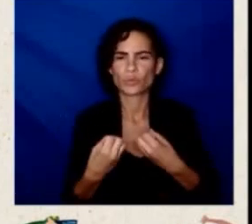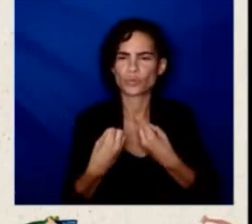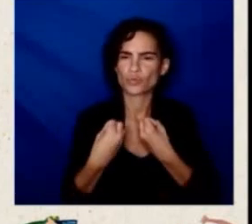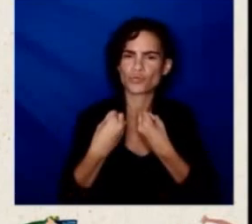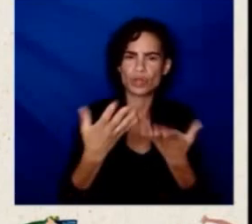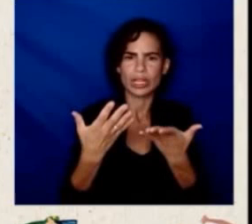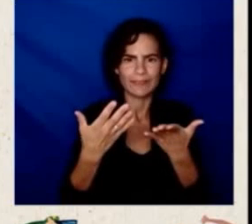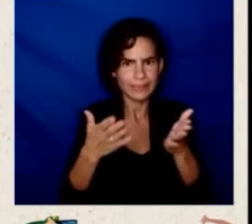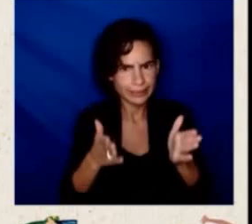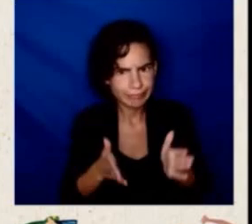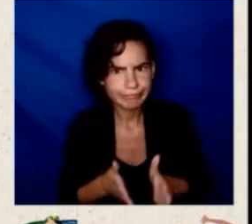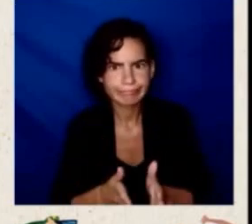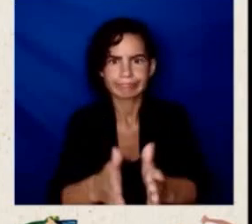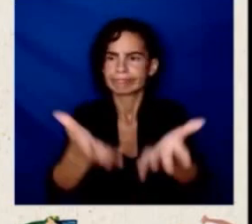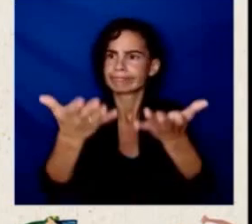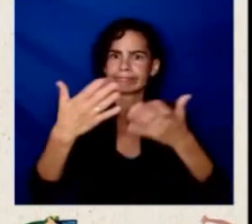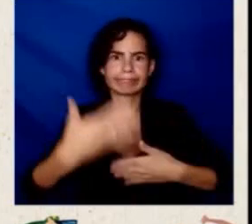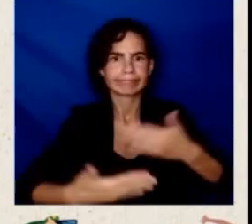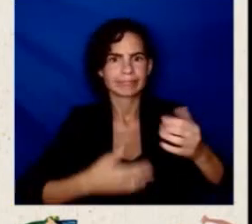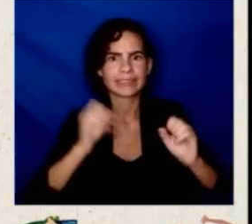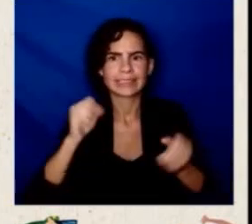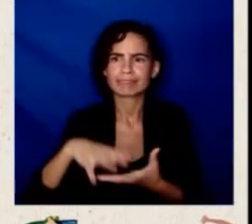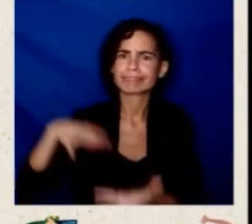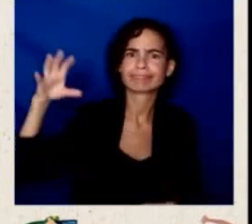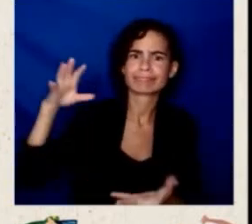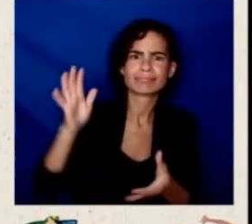status. It's all about the future.